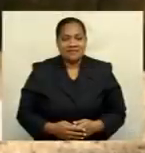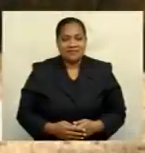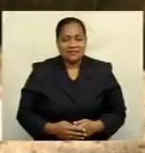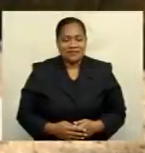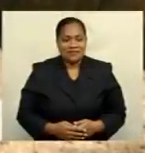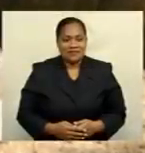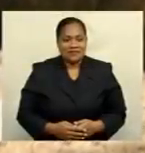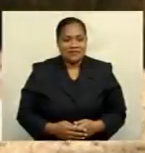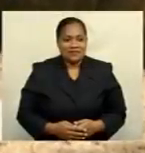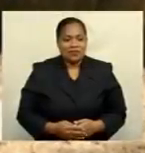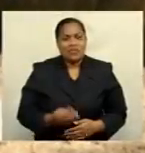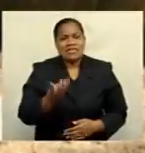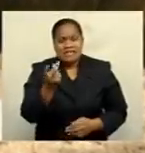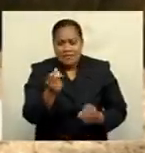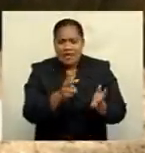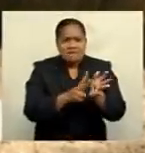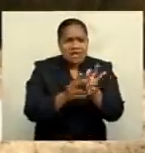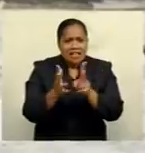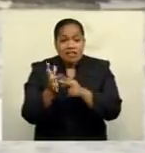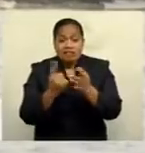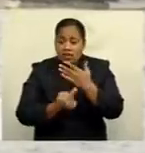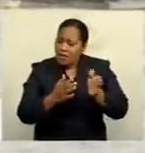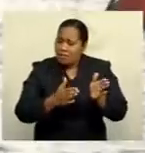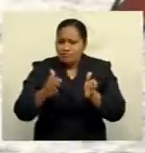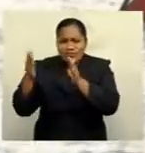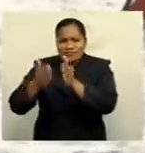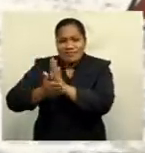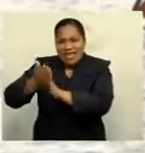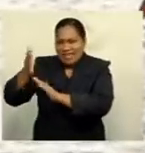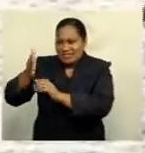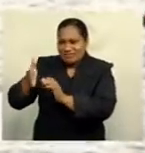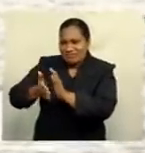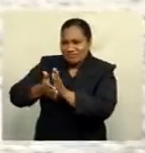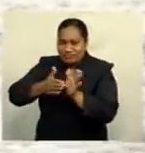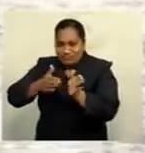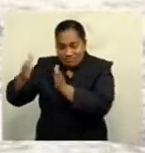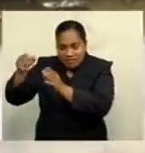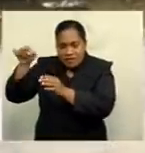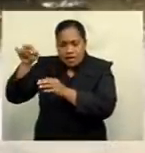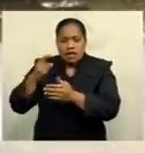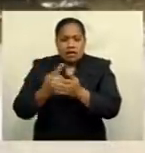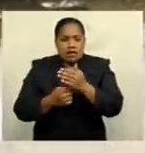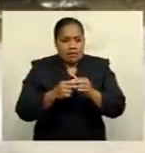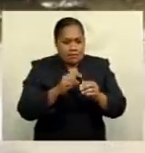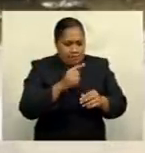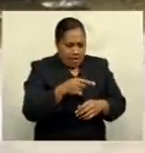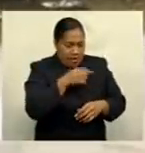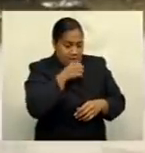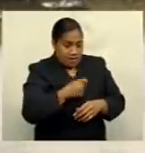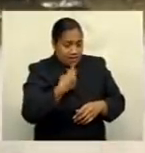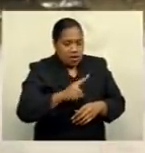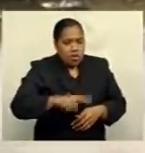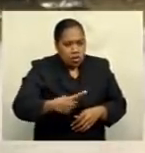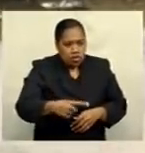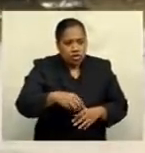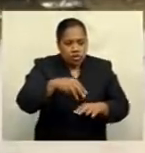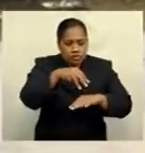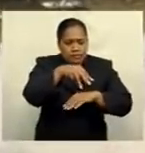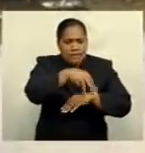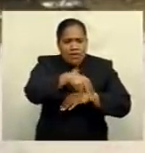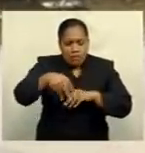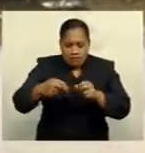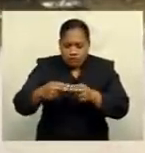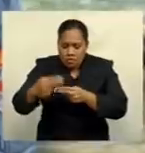While some villages have moved to higher grounds, Tevitambola says they continue to plant mangroves to save their land.